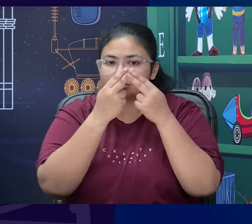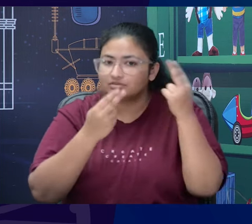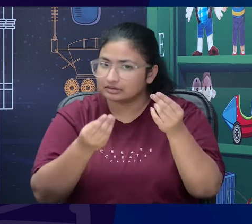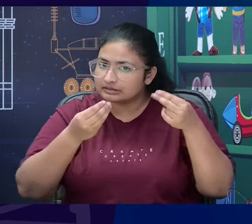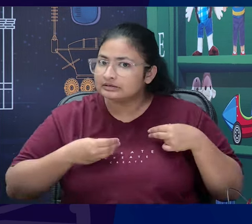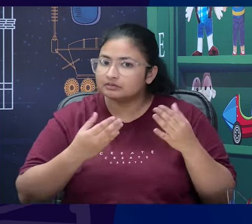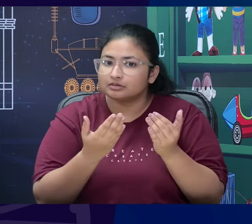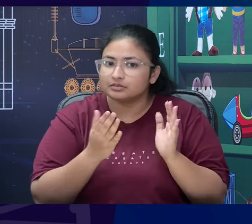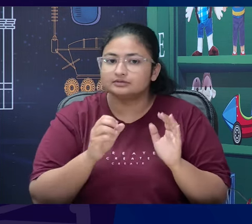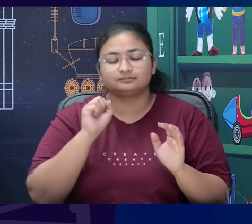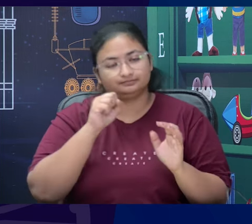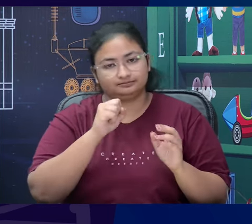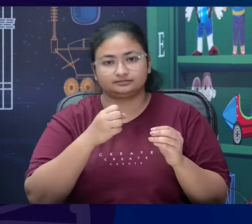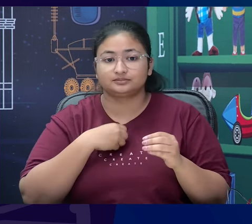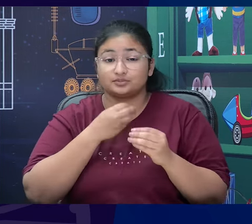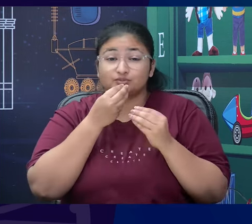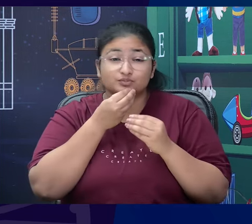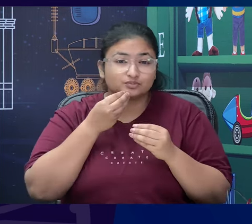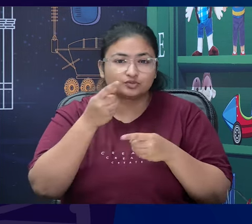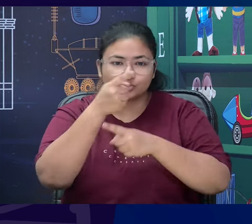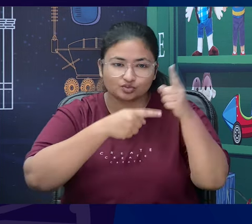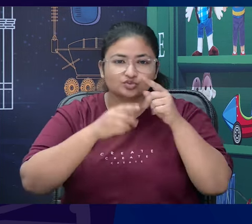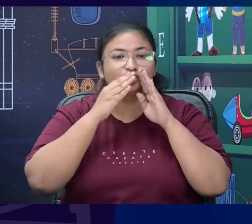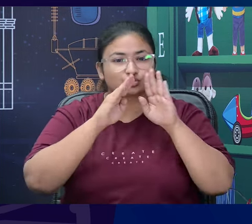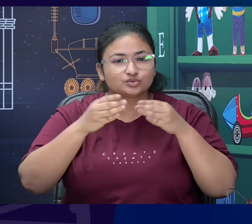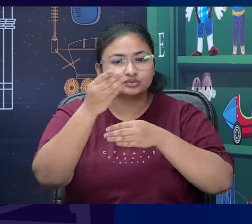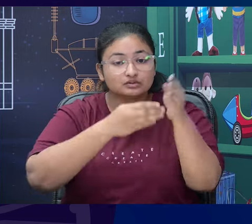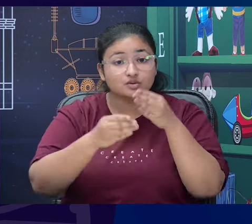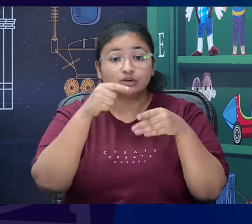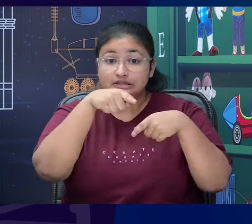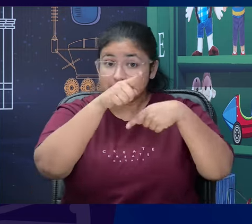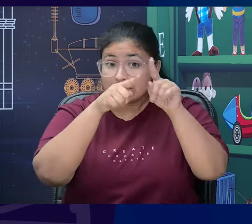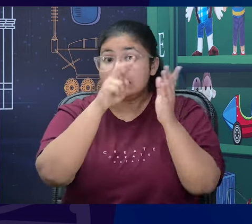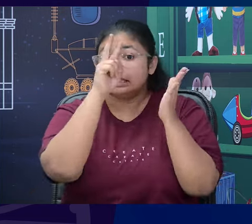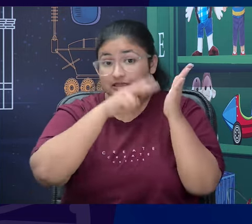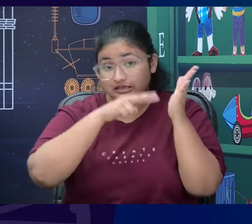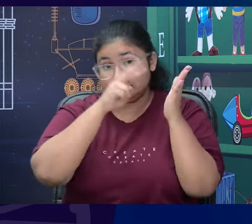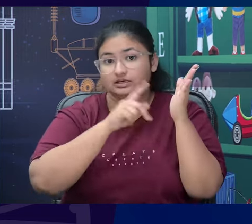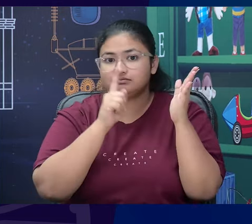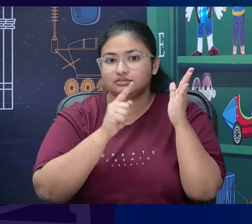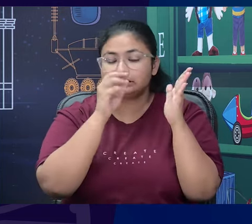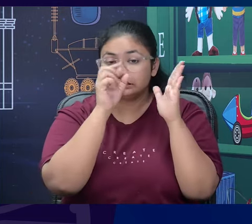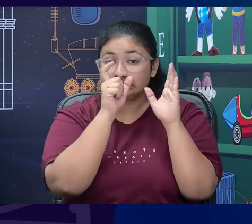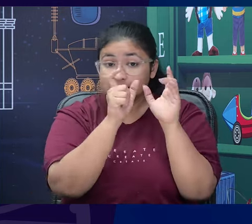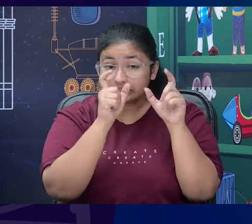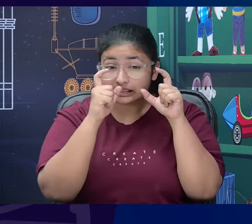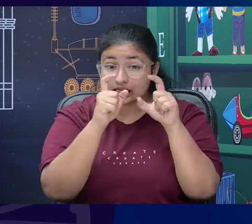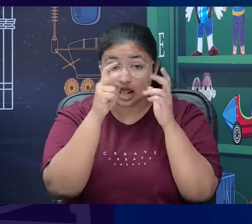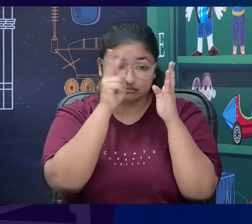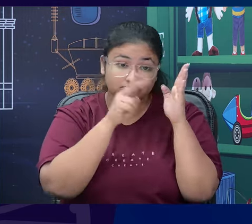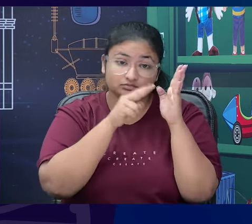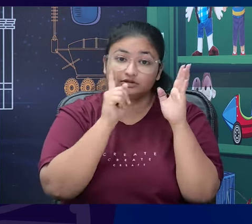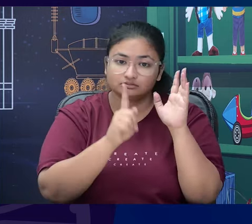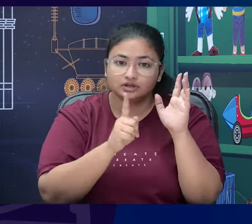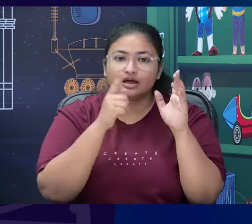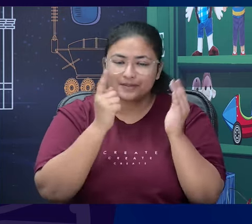I mean I would ask all the students to read it very carefully, but for the program because we do not have that much time we will